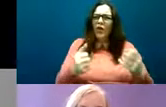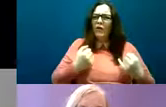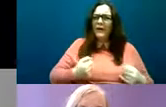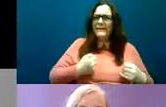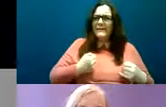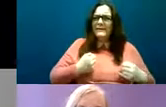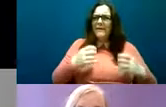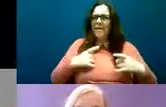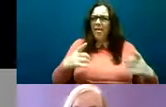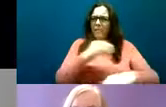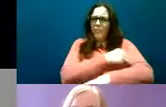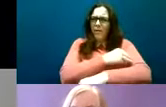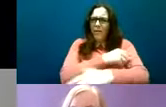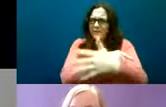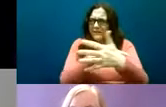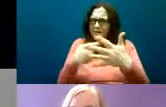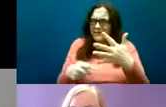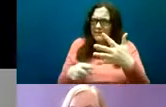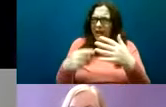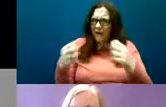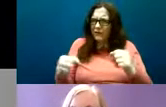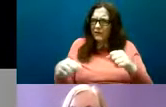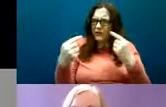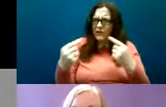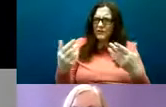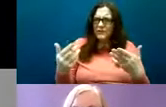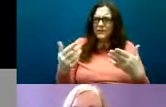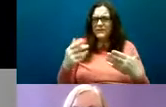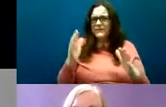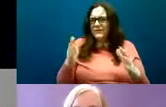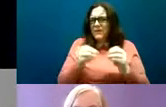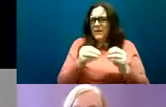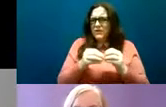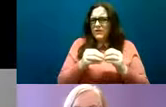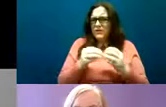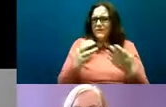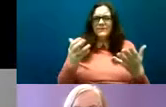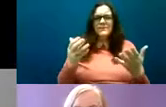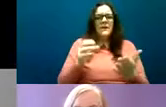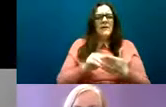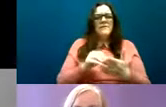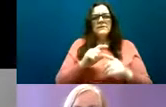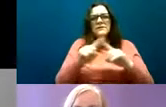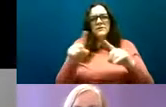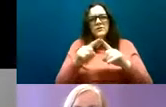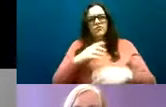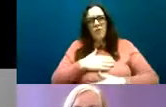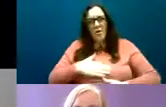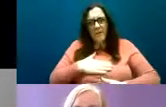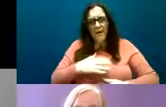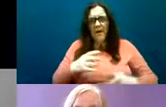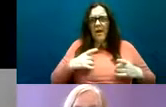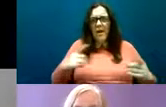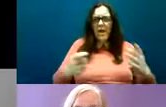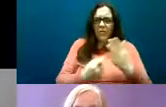already a whole range of trauma health issues addiction and health and social marginalisation and the